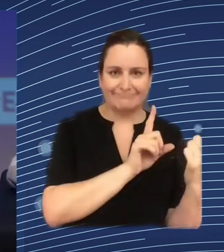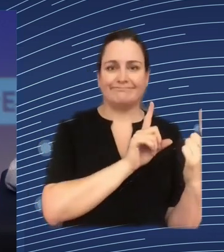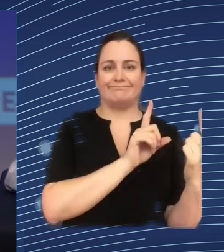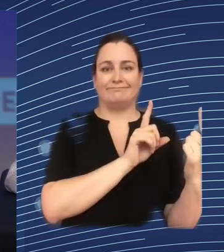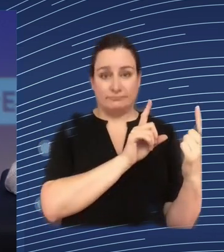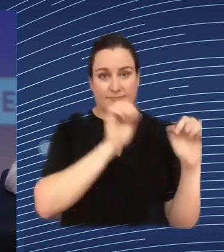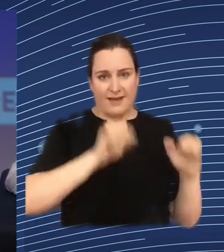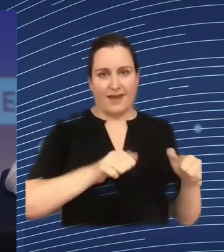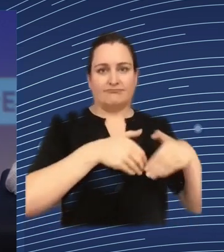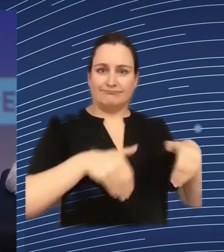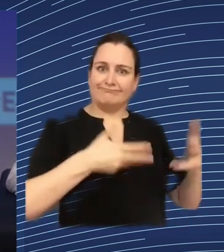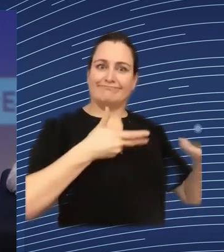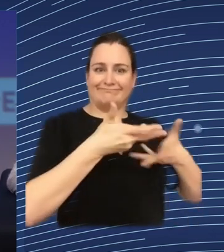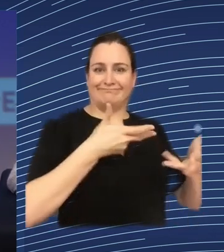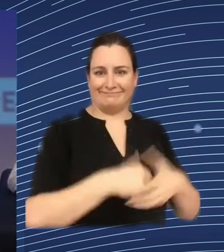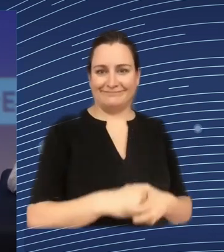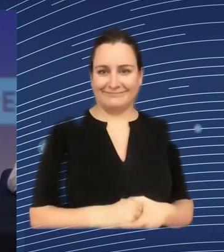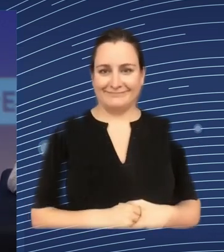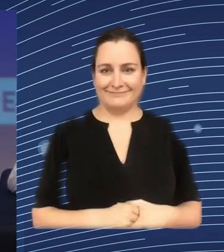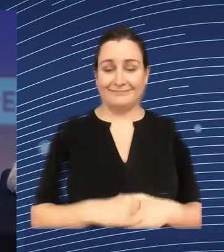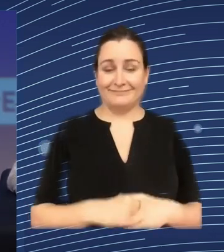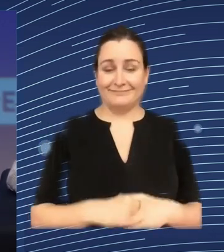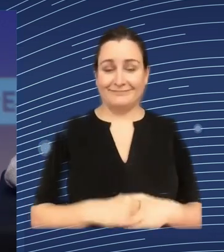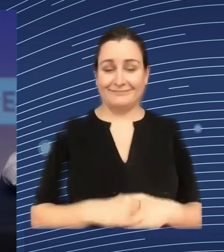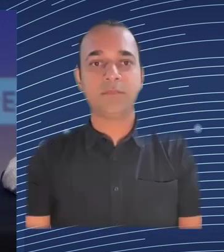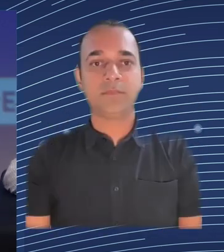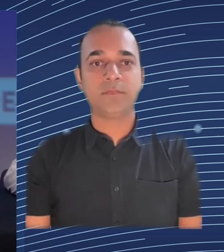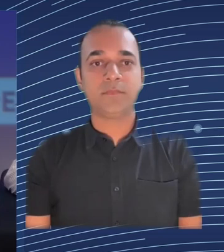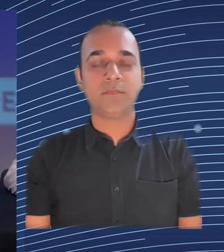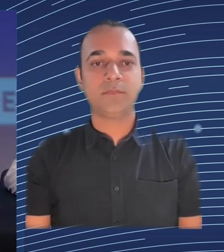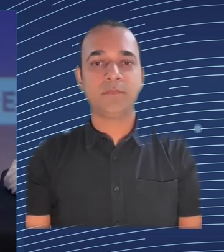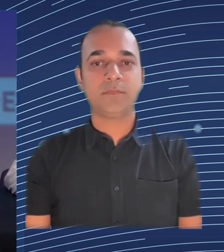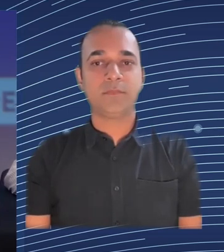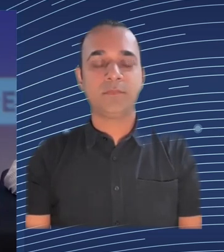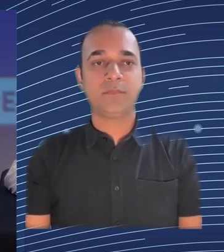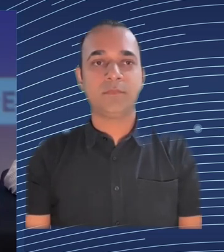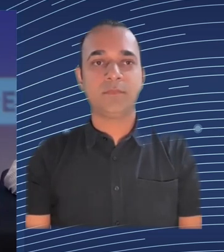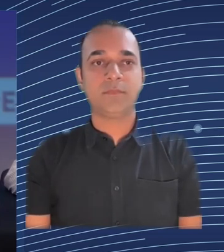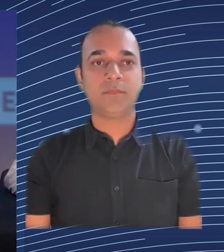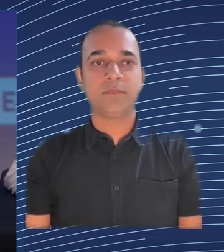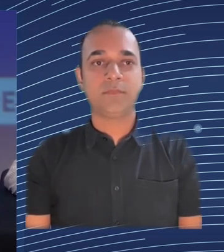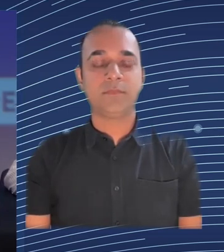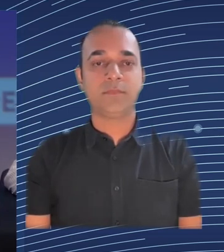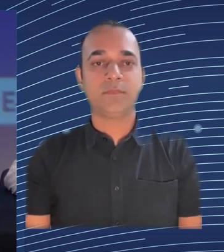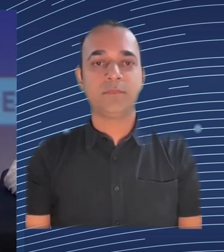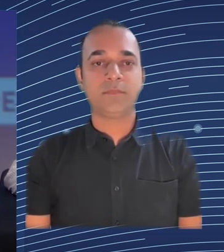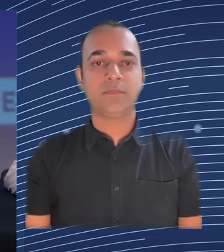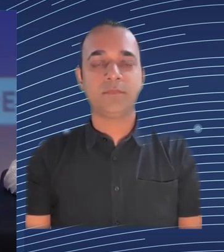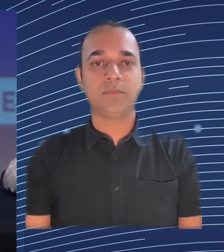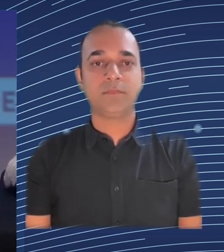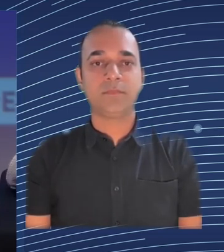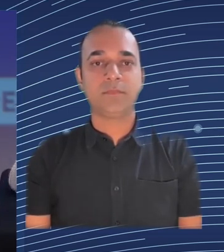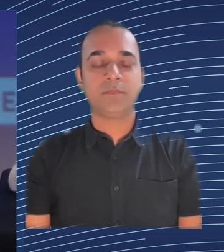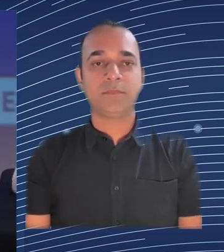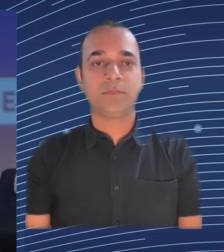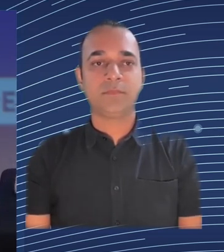court's view data processing is necessary to protect Amazon's interests in the opinion of